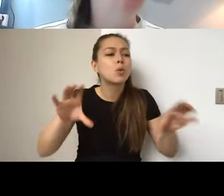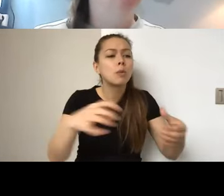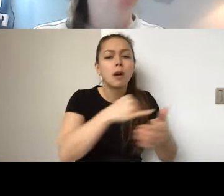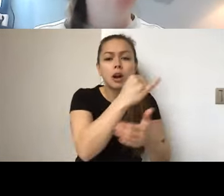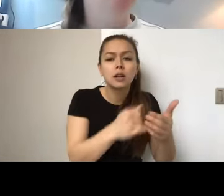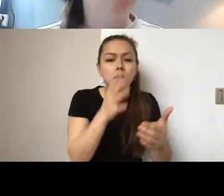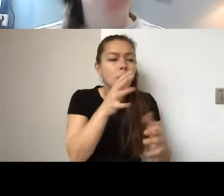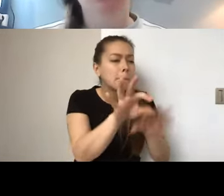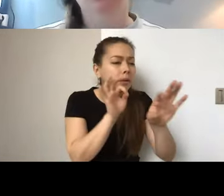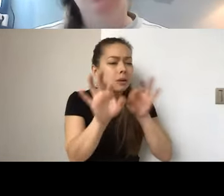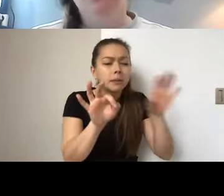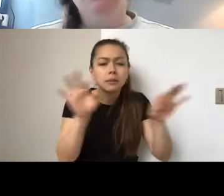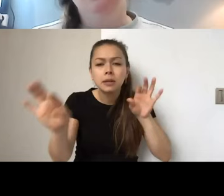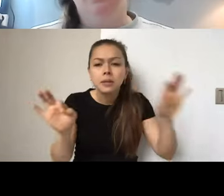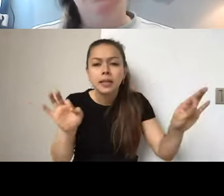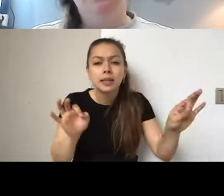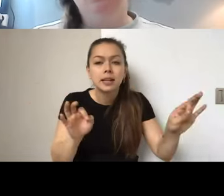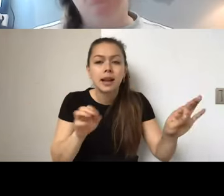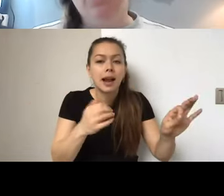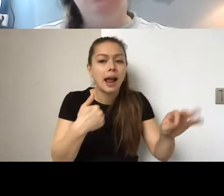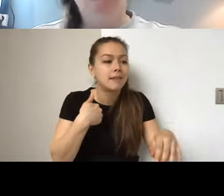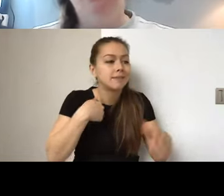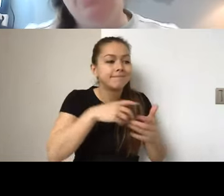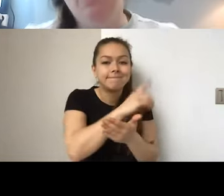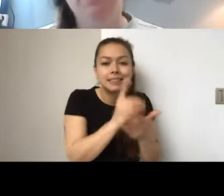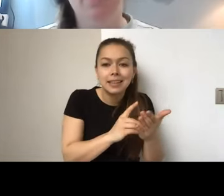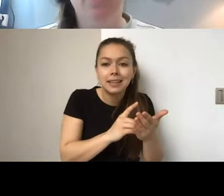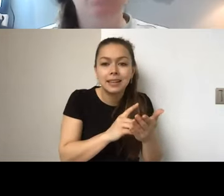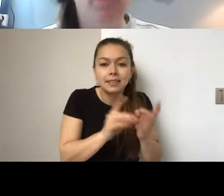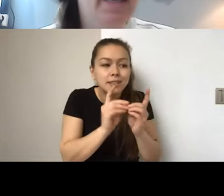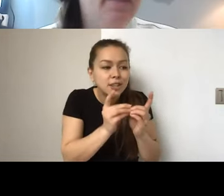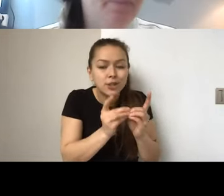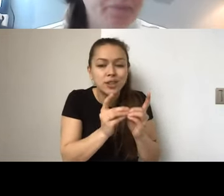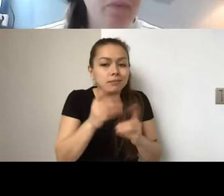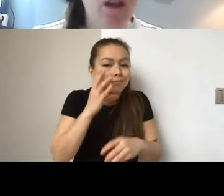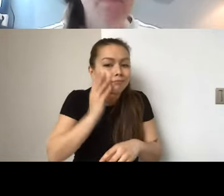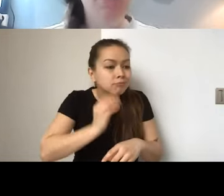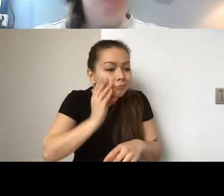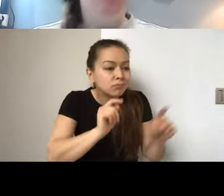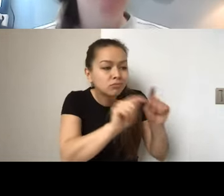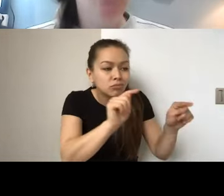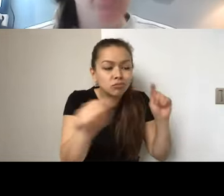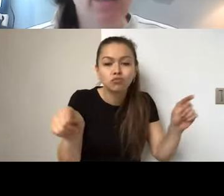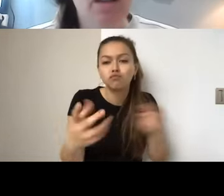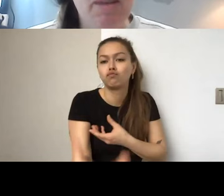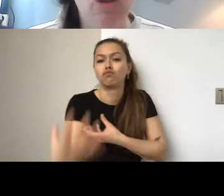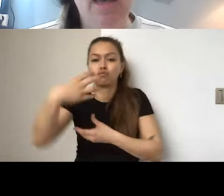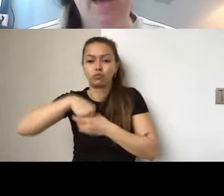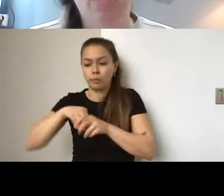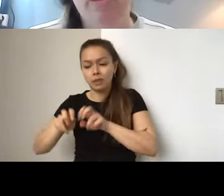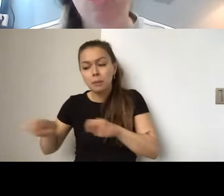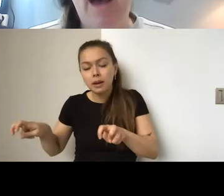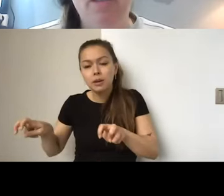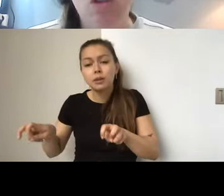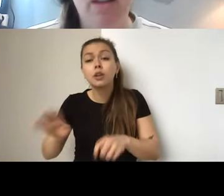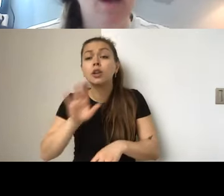individuals who have digital design expertise within the artistic community. And what they're really going to be looking